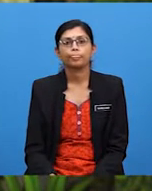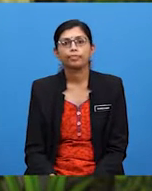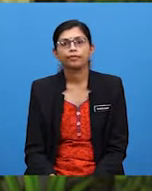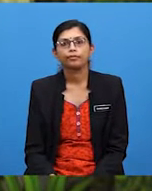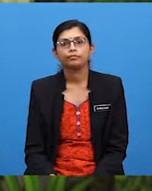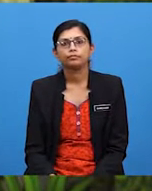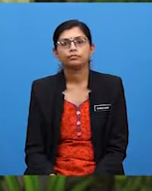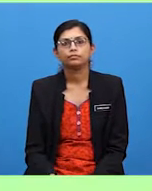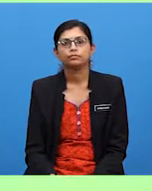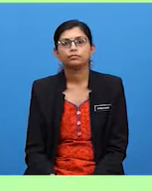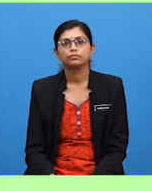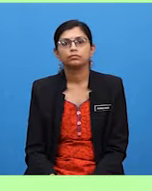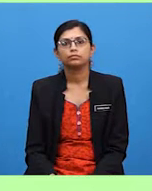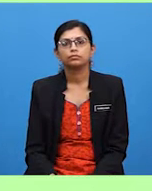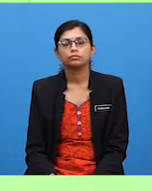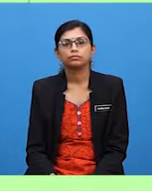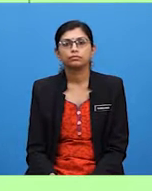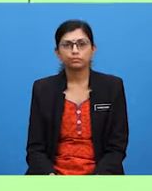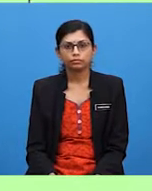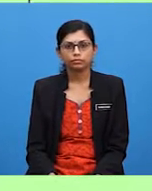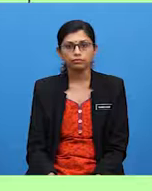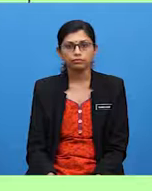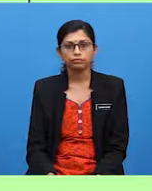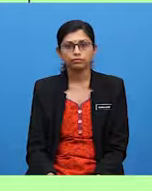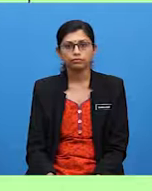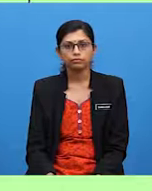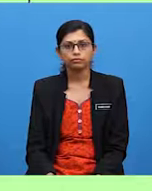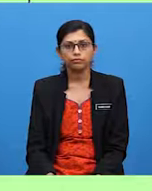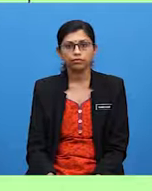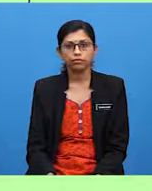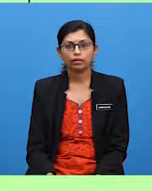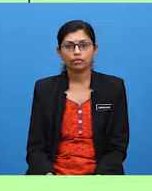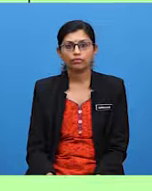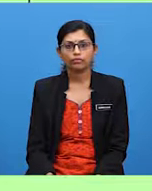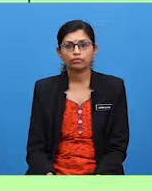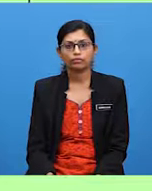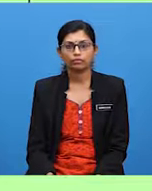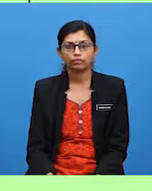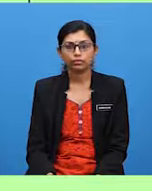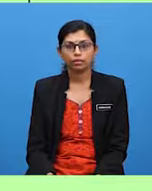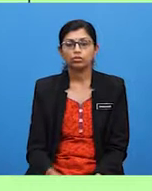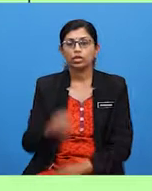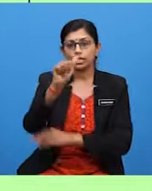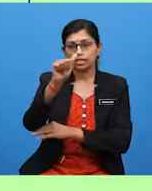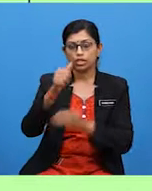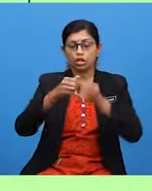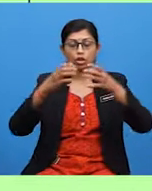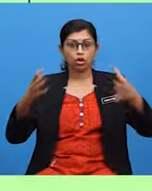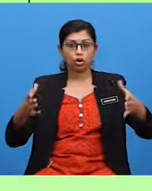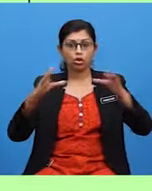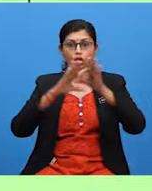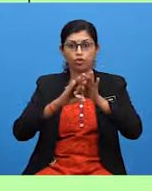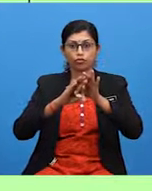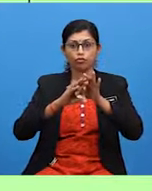of. We use a lot of with plural countable nouns and